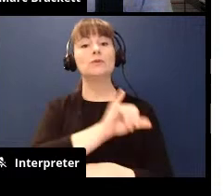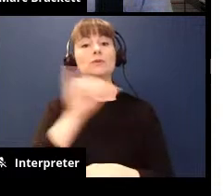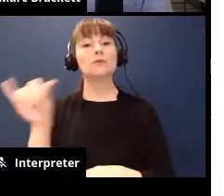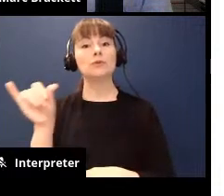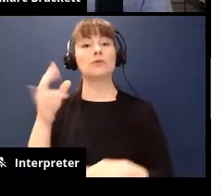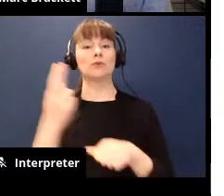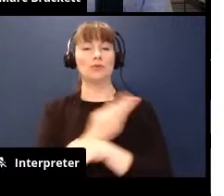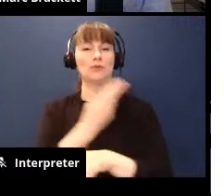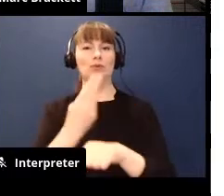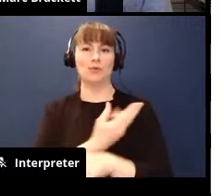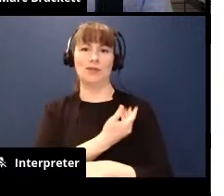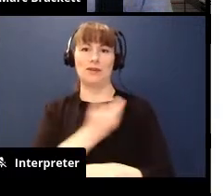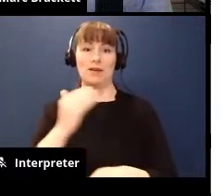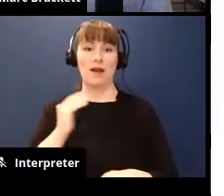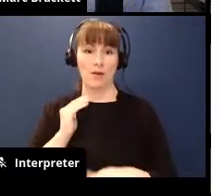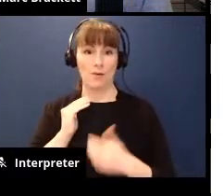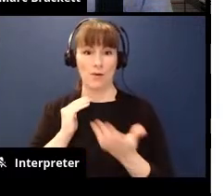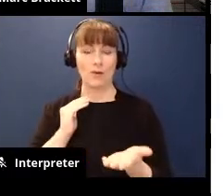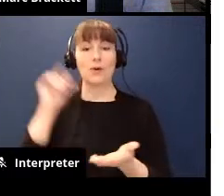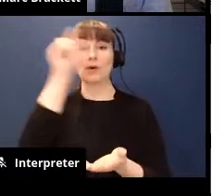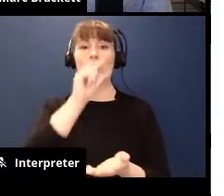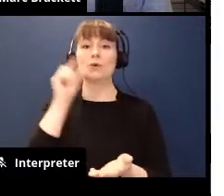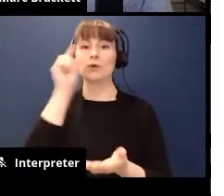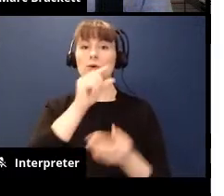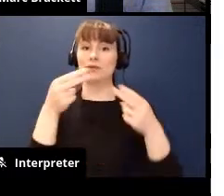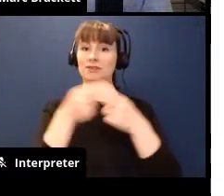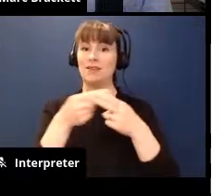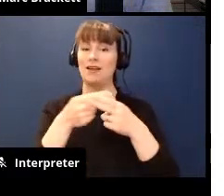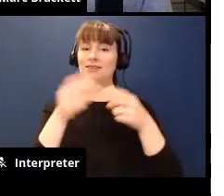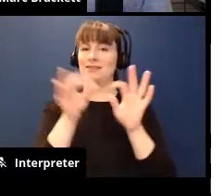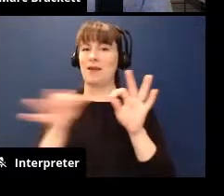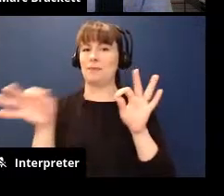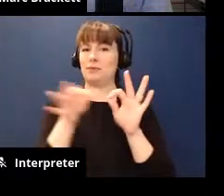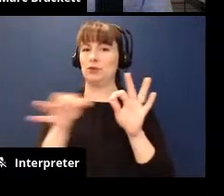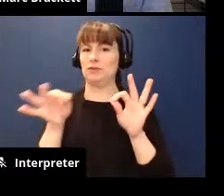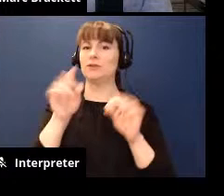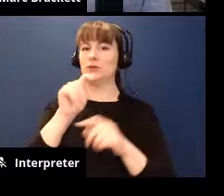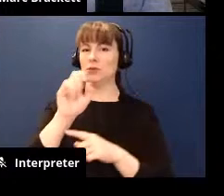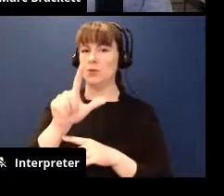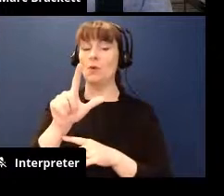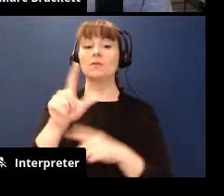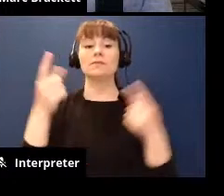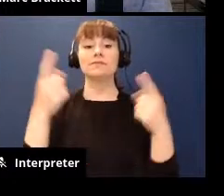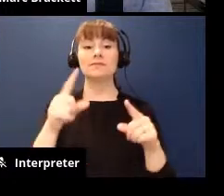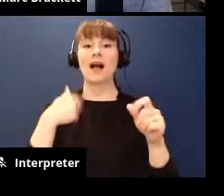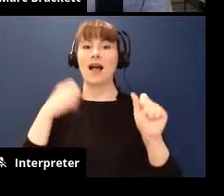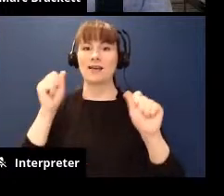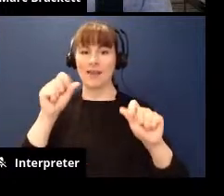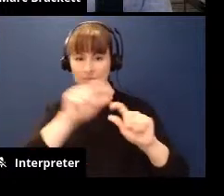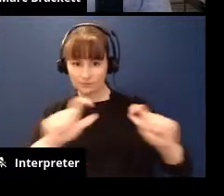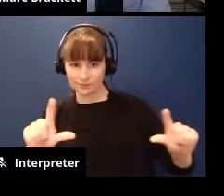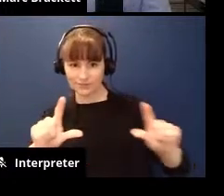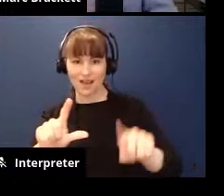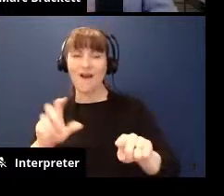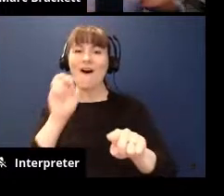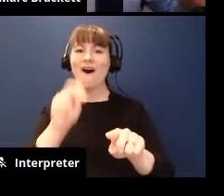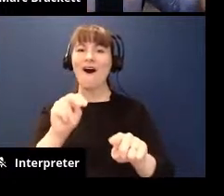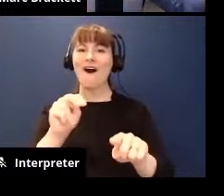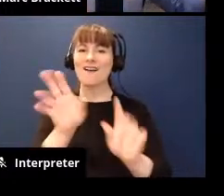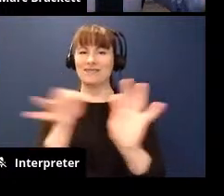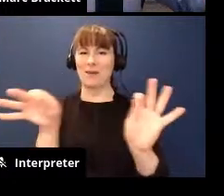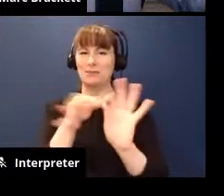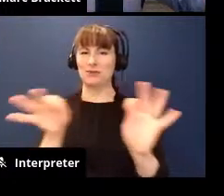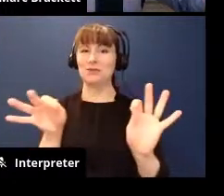using our Google slides captions tool I'm able to come down here and turn on closed